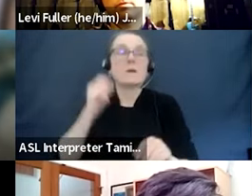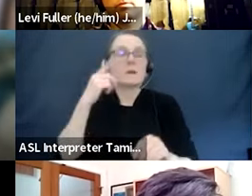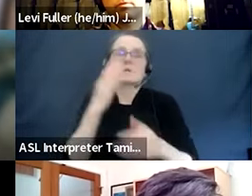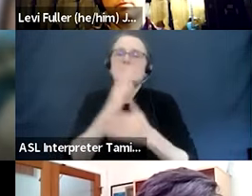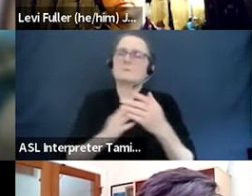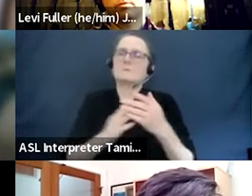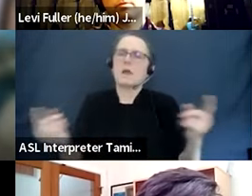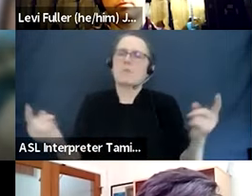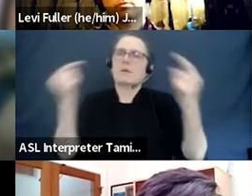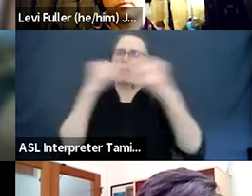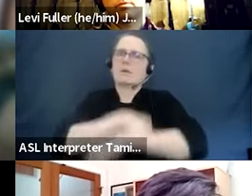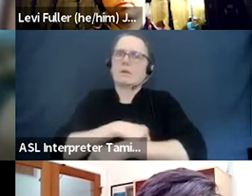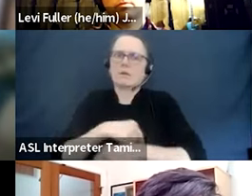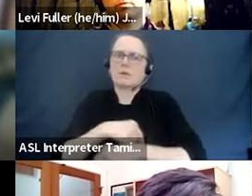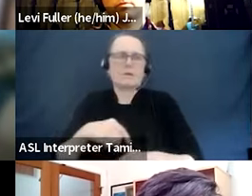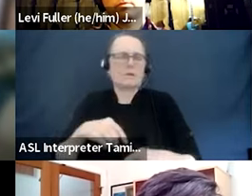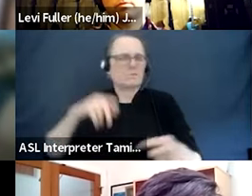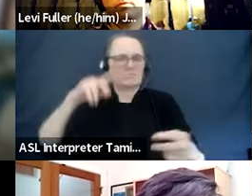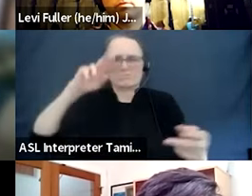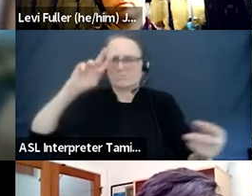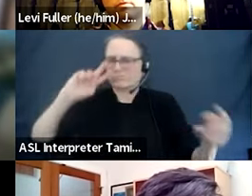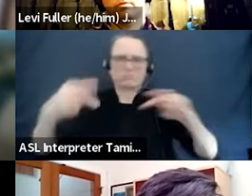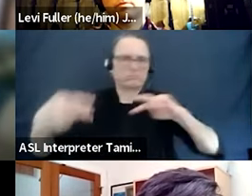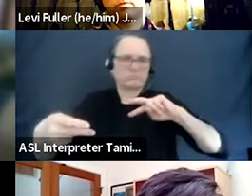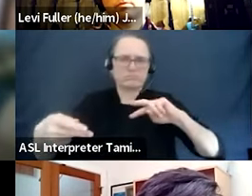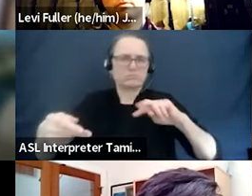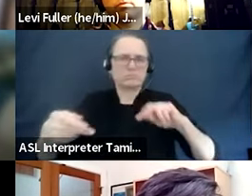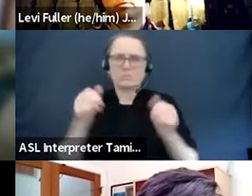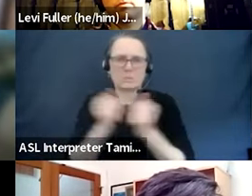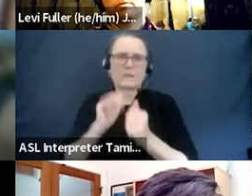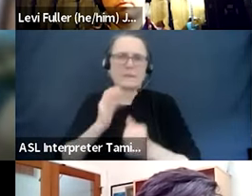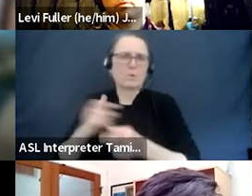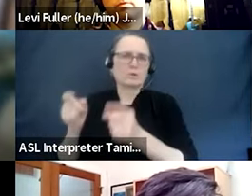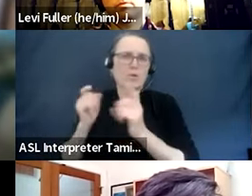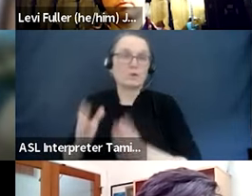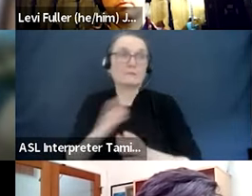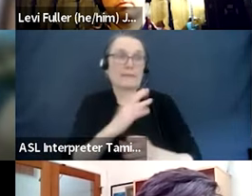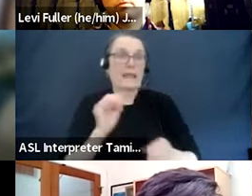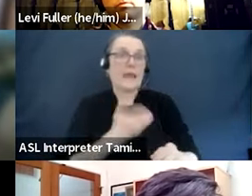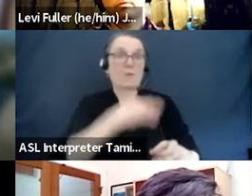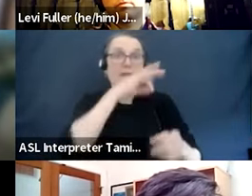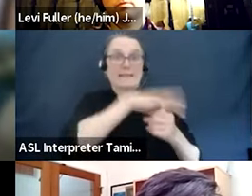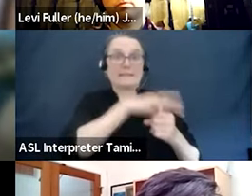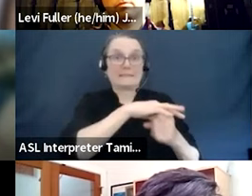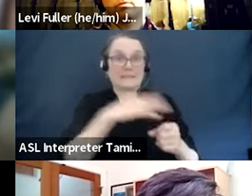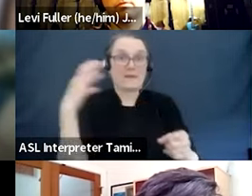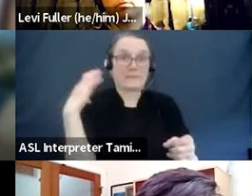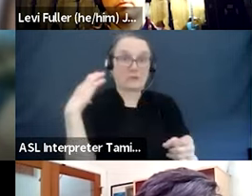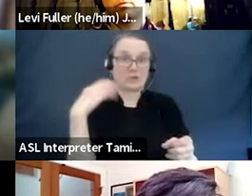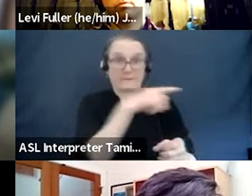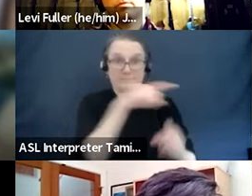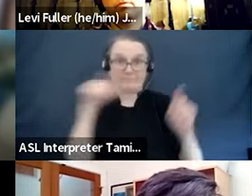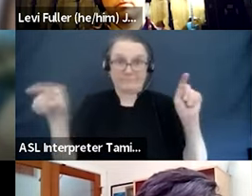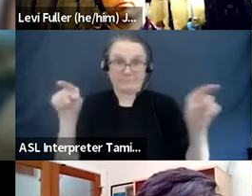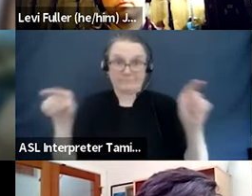elected officials because they will respond by saying, yes, great, agree. And